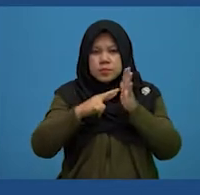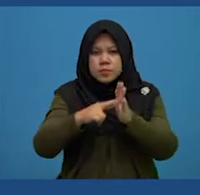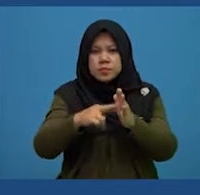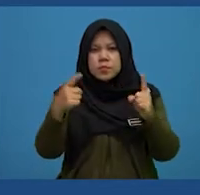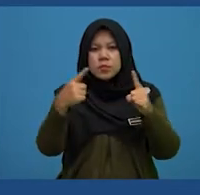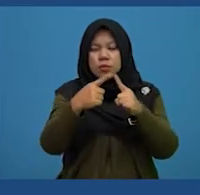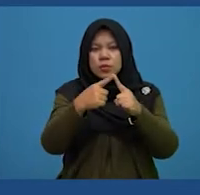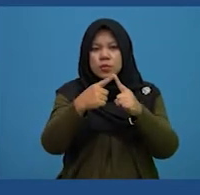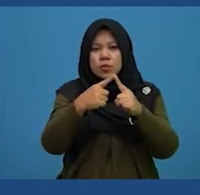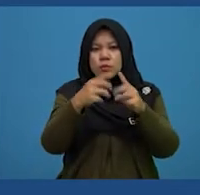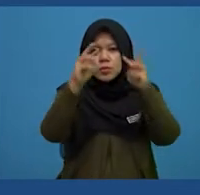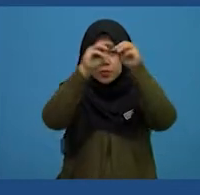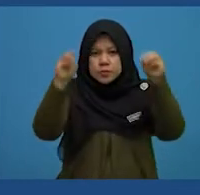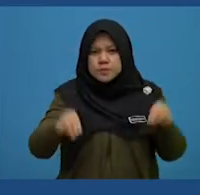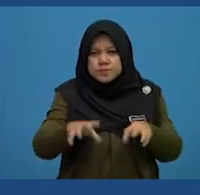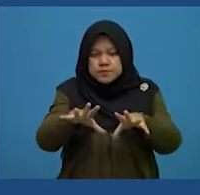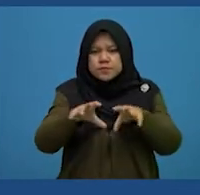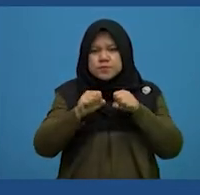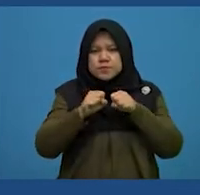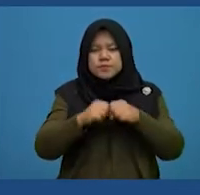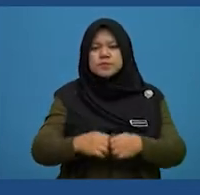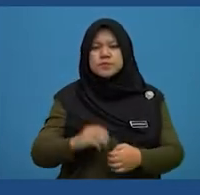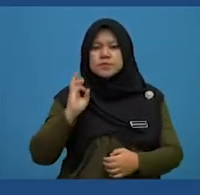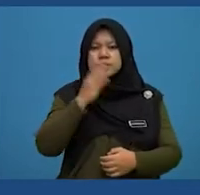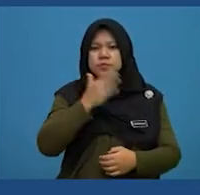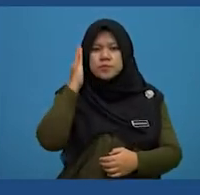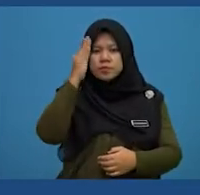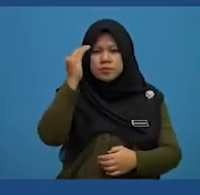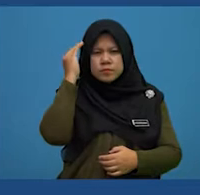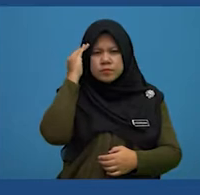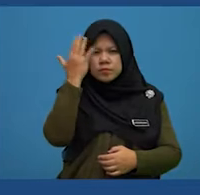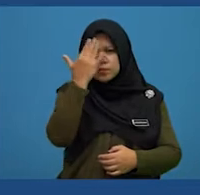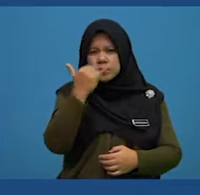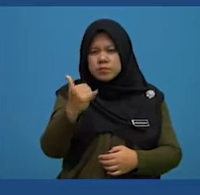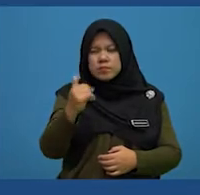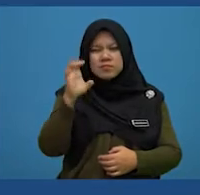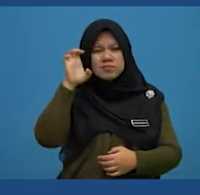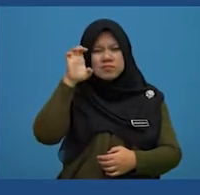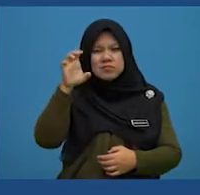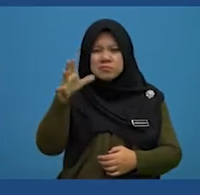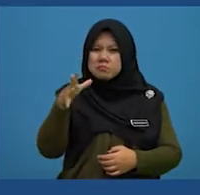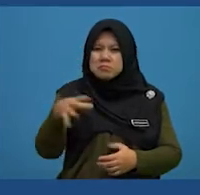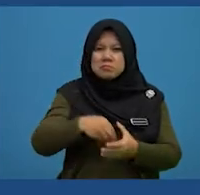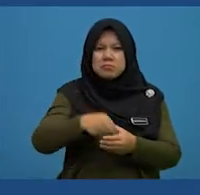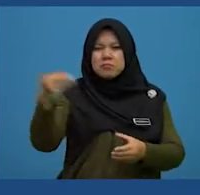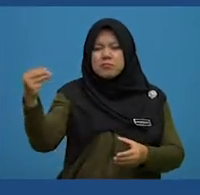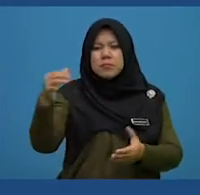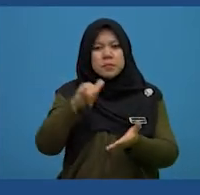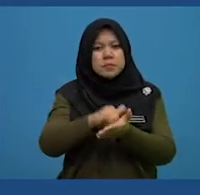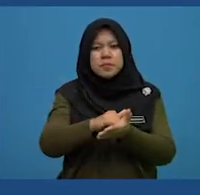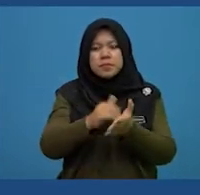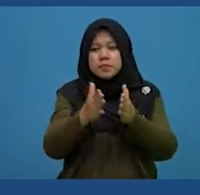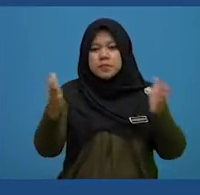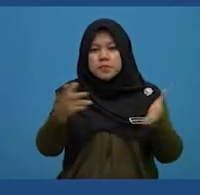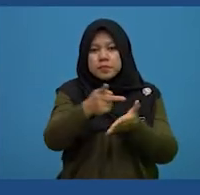refers to the museum's attraction. We will never know why he left. And that